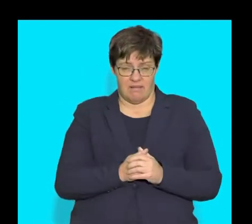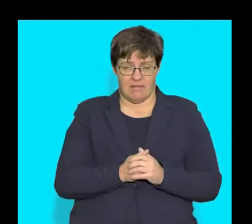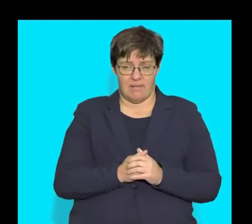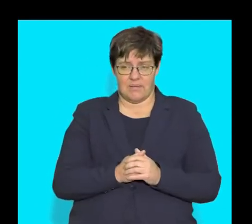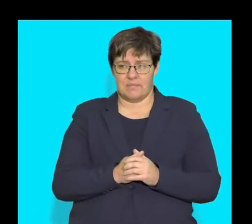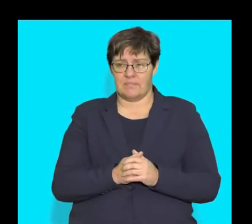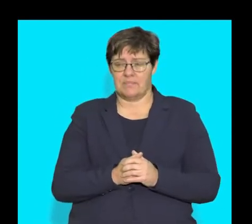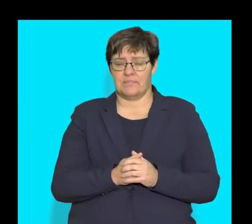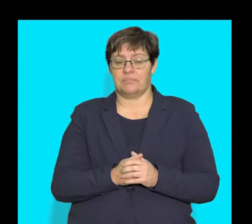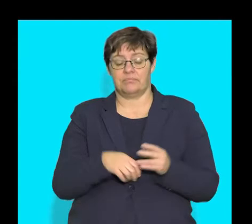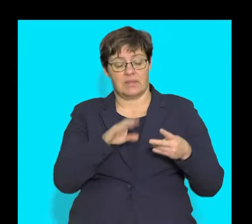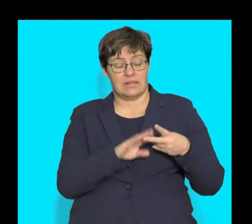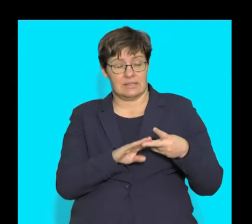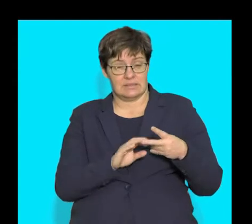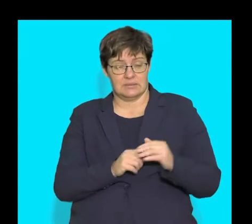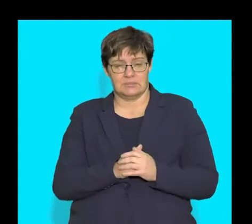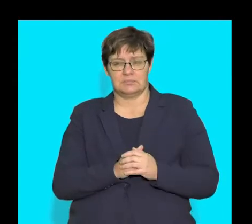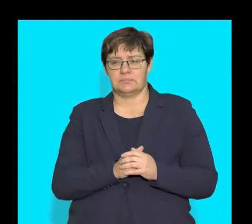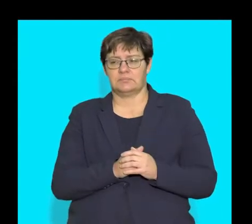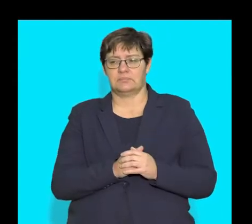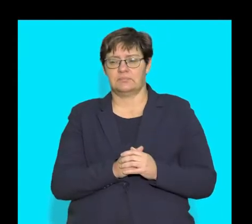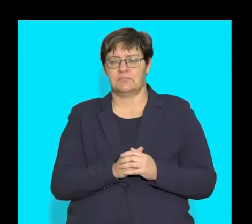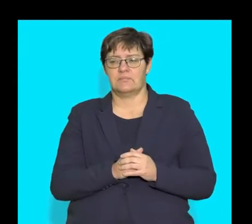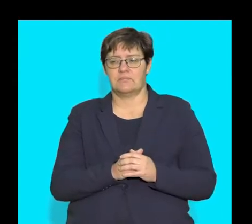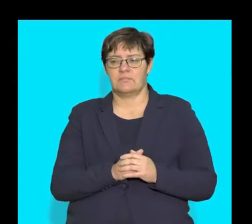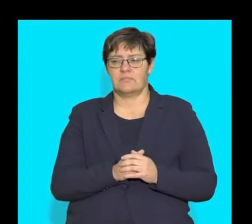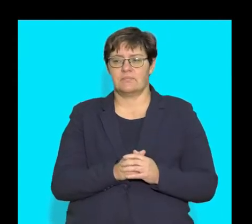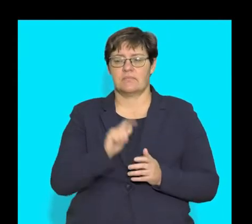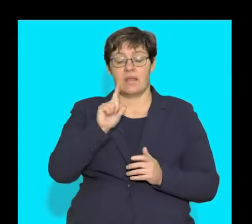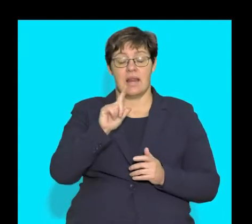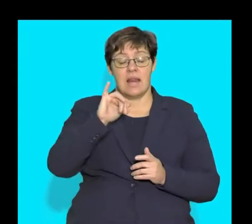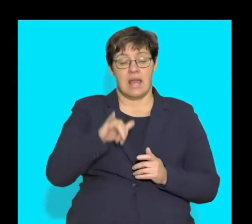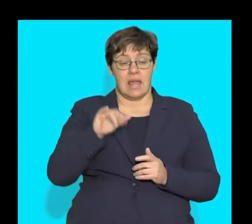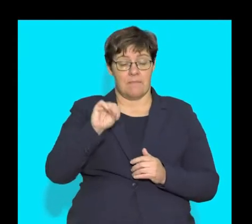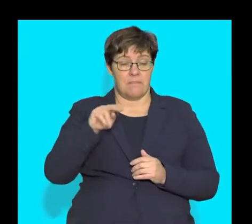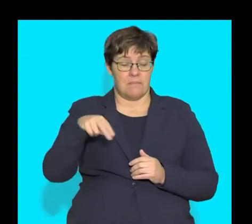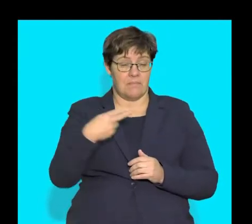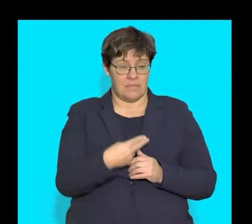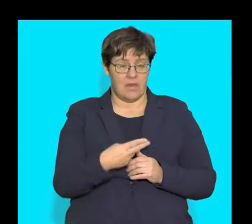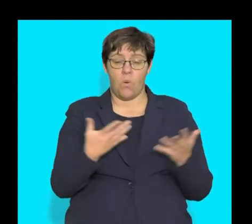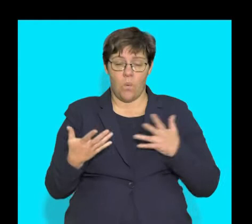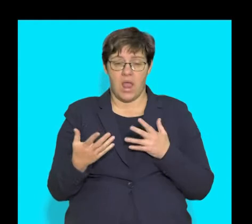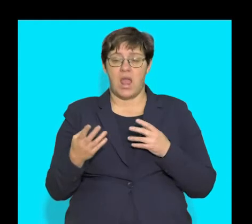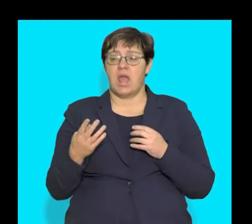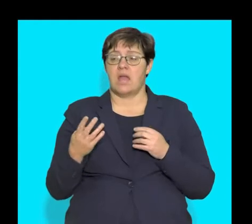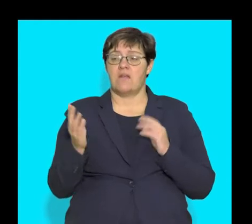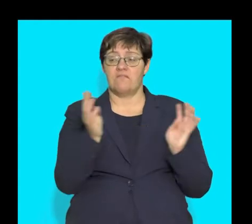A and B. Okay. Let's move on to the next statement. A lymph vessel in the